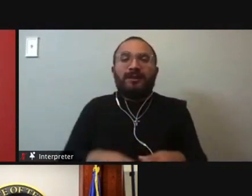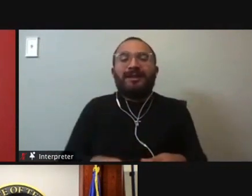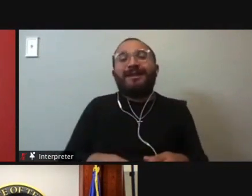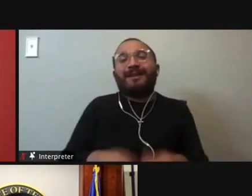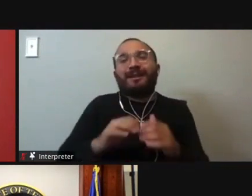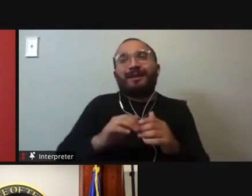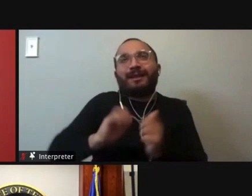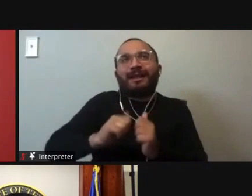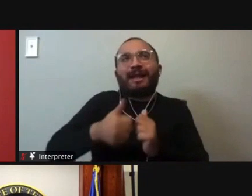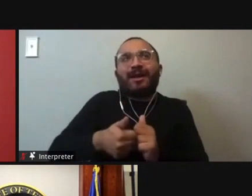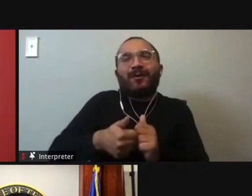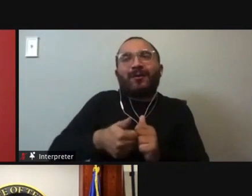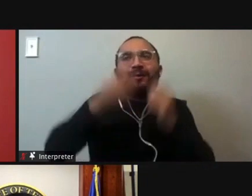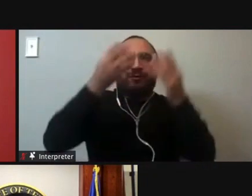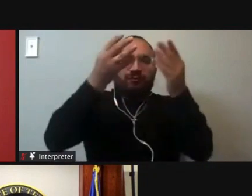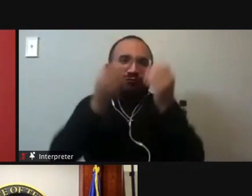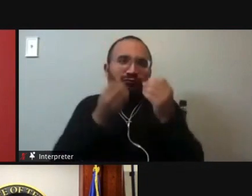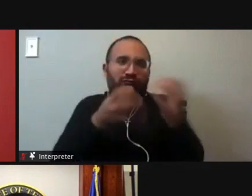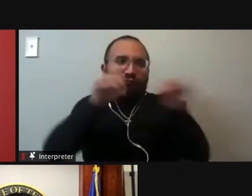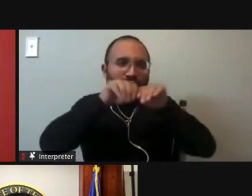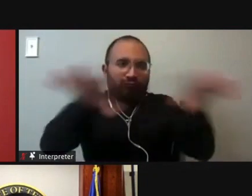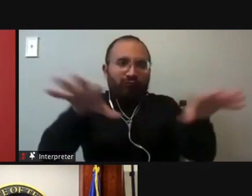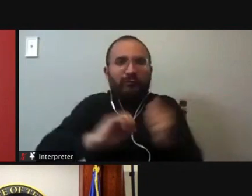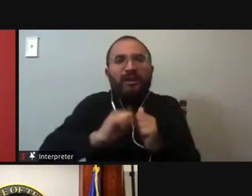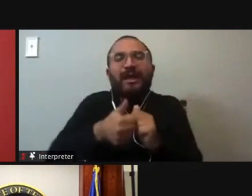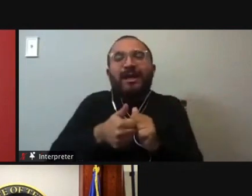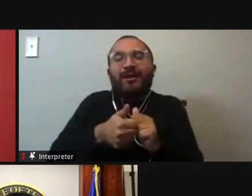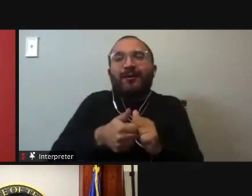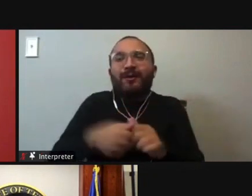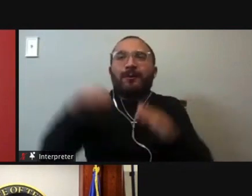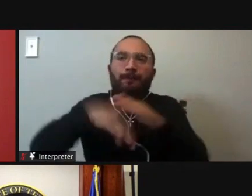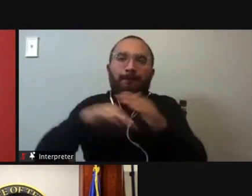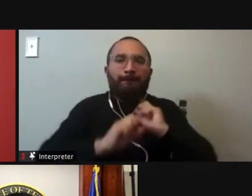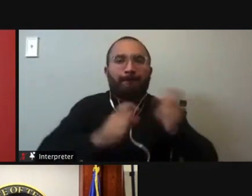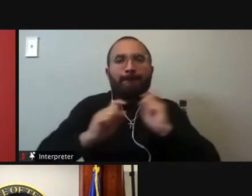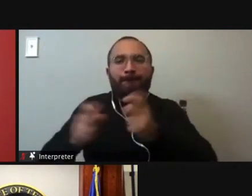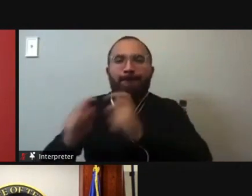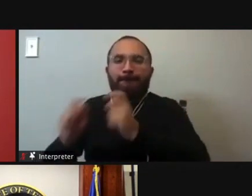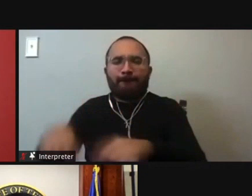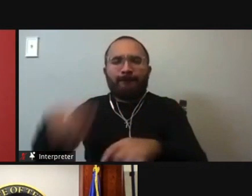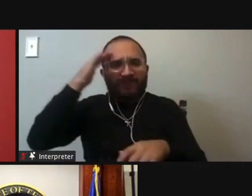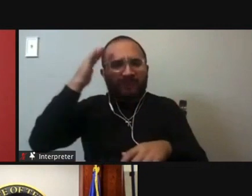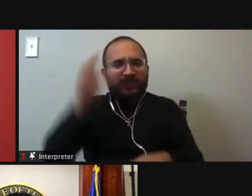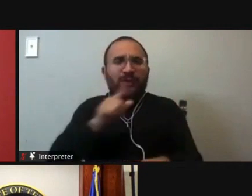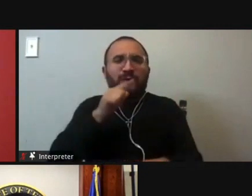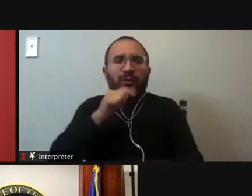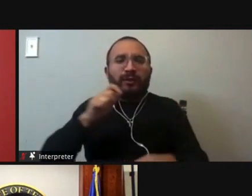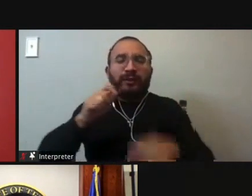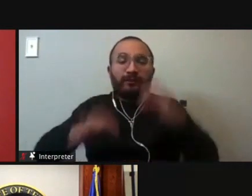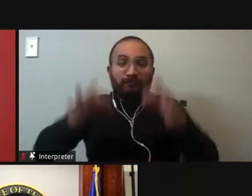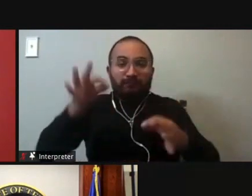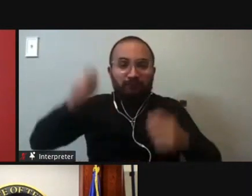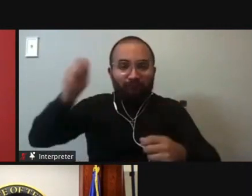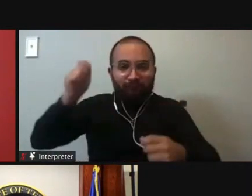you give voters information and how you give them the tools to know who these judges are. And I think we as a state do